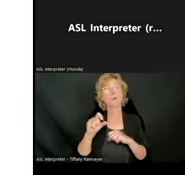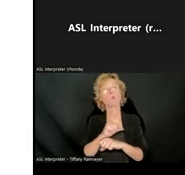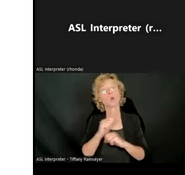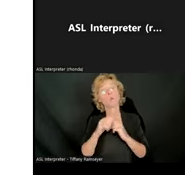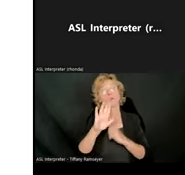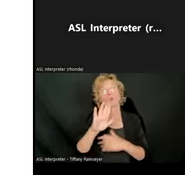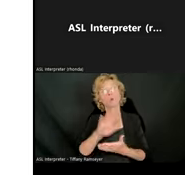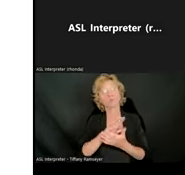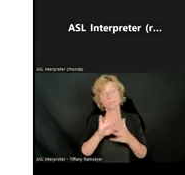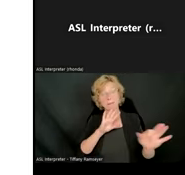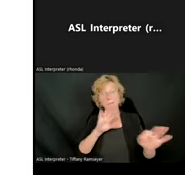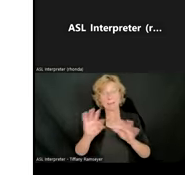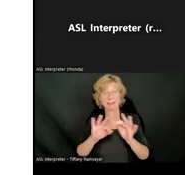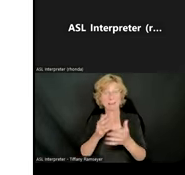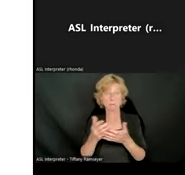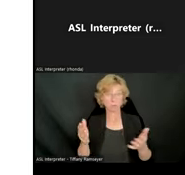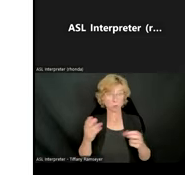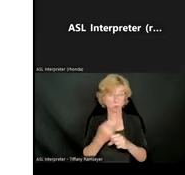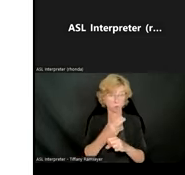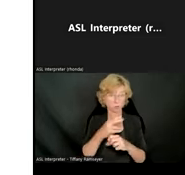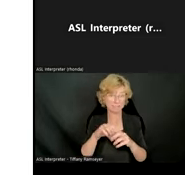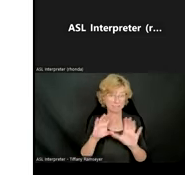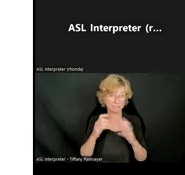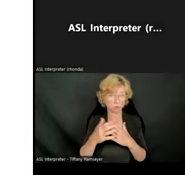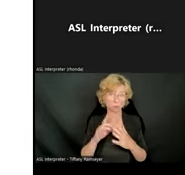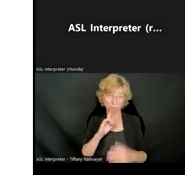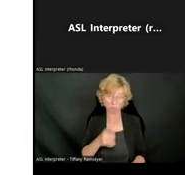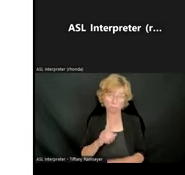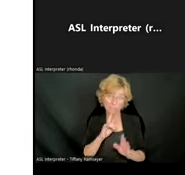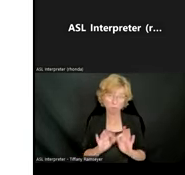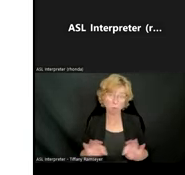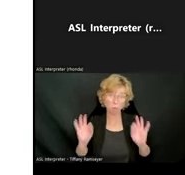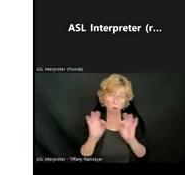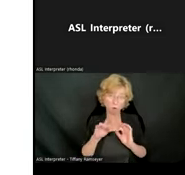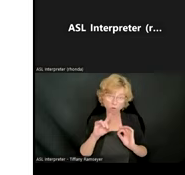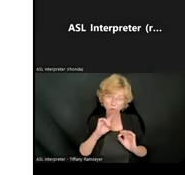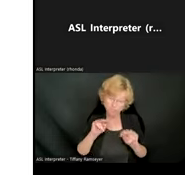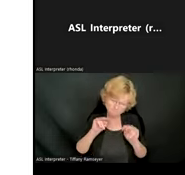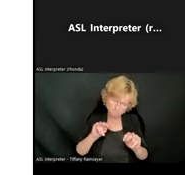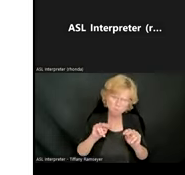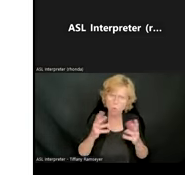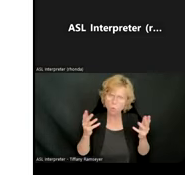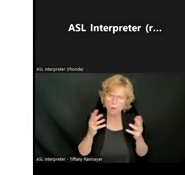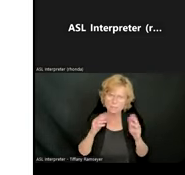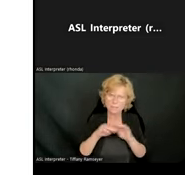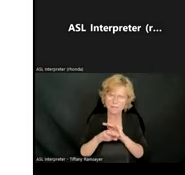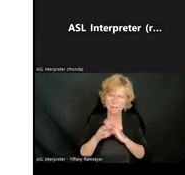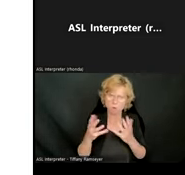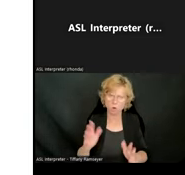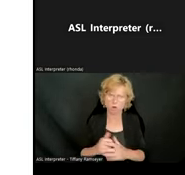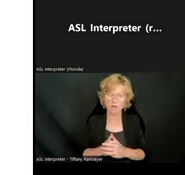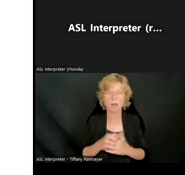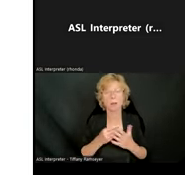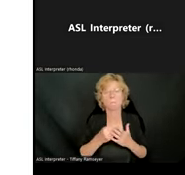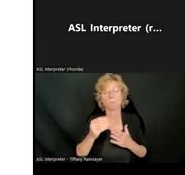the materials that you want to be using in the classroom, it's important to really look and see what is accessible already and to purchase